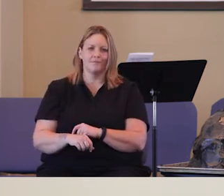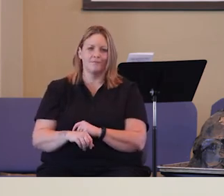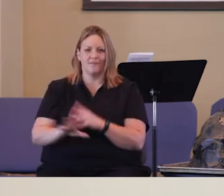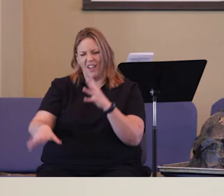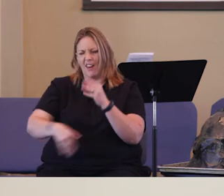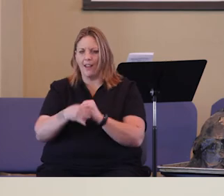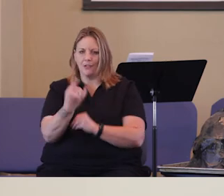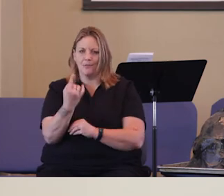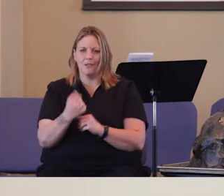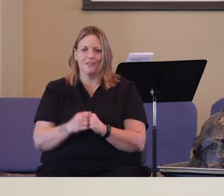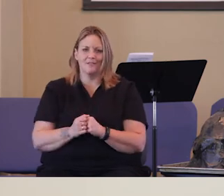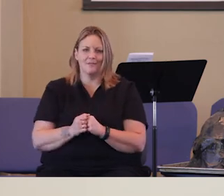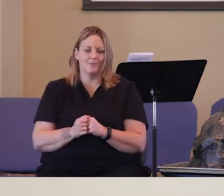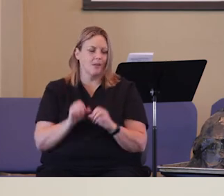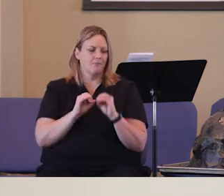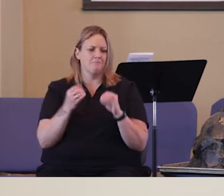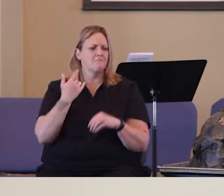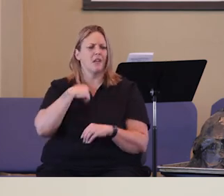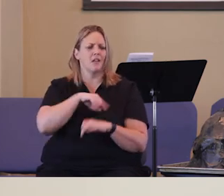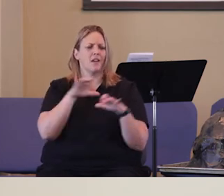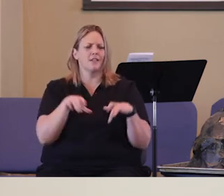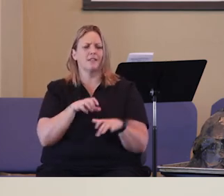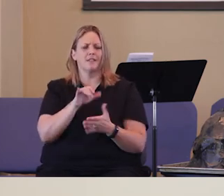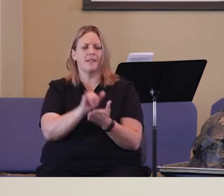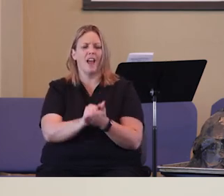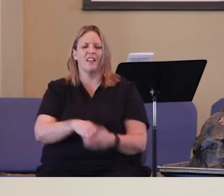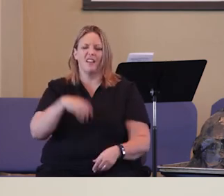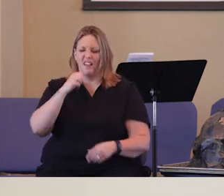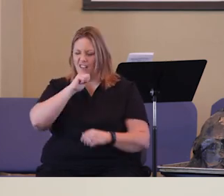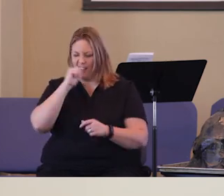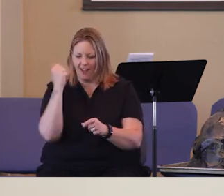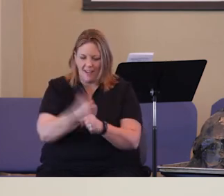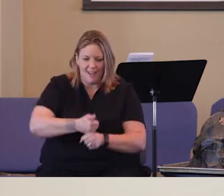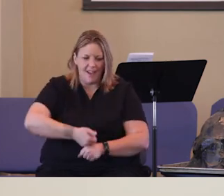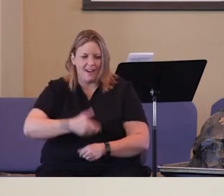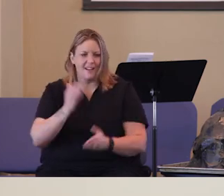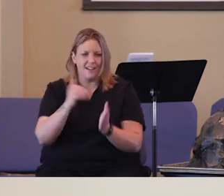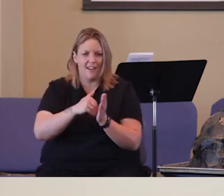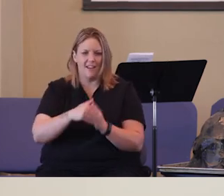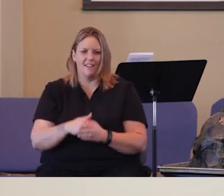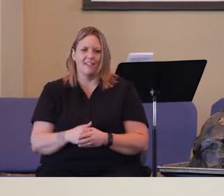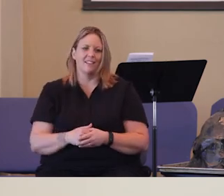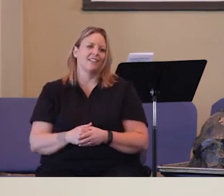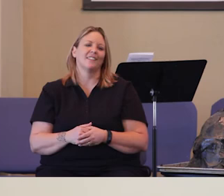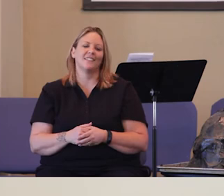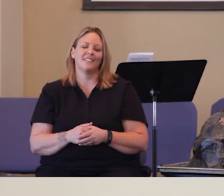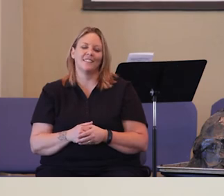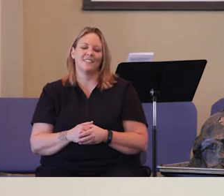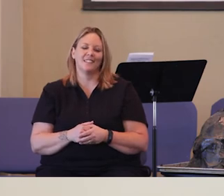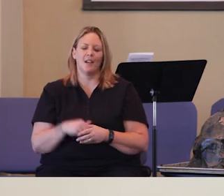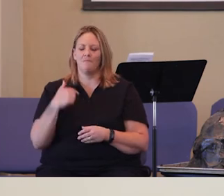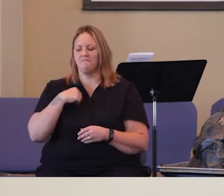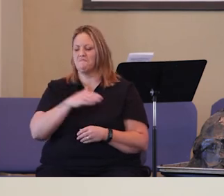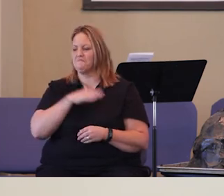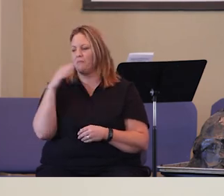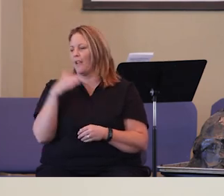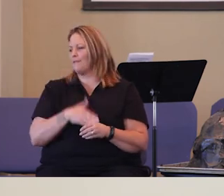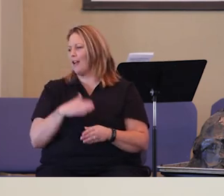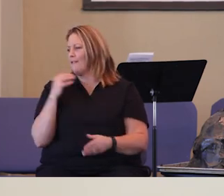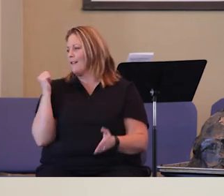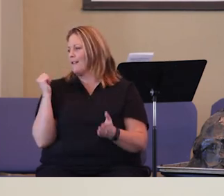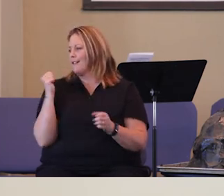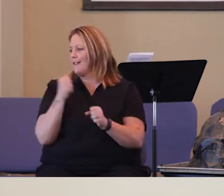whack, just because. None of us do that. Just hit it one more time. Frustrated with something.